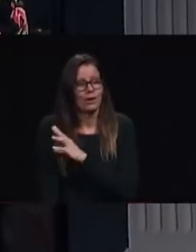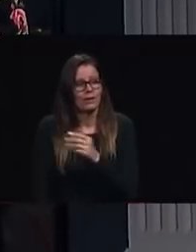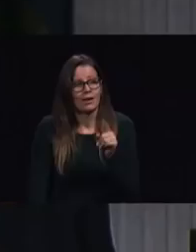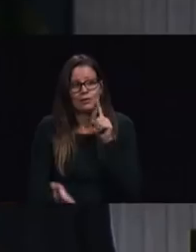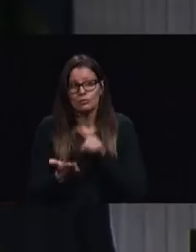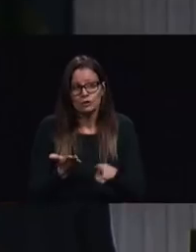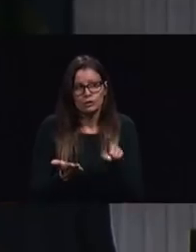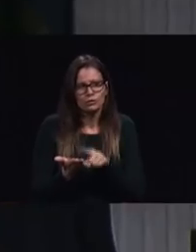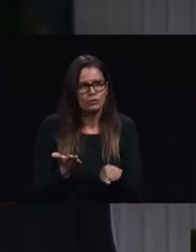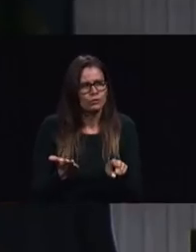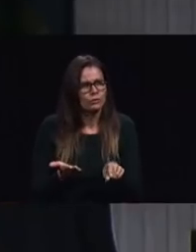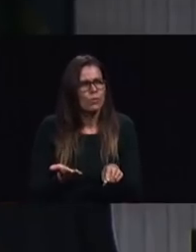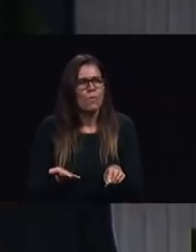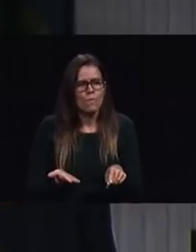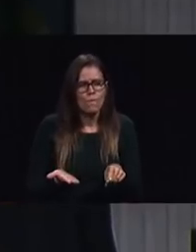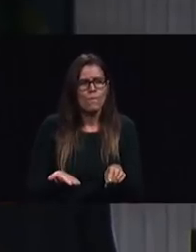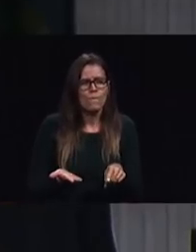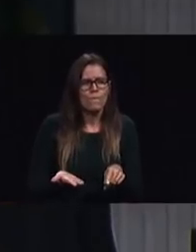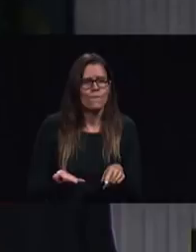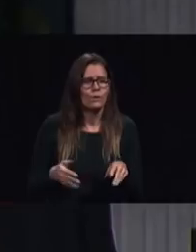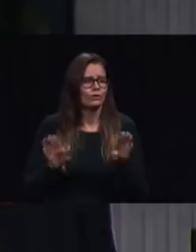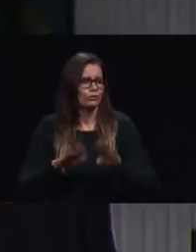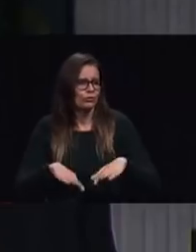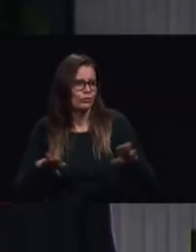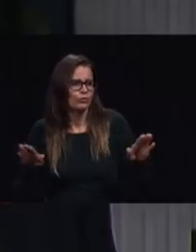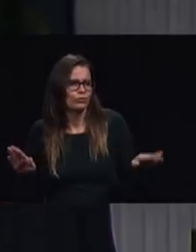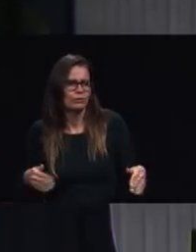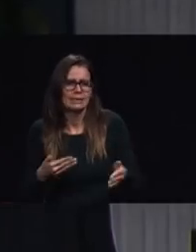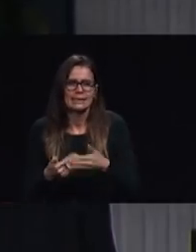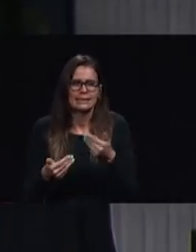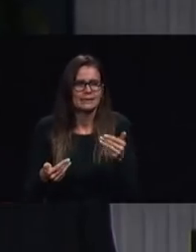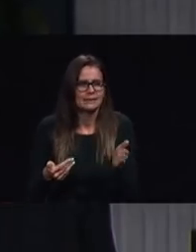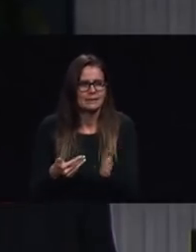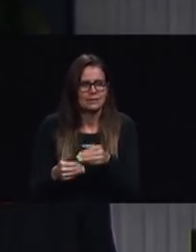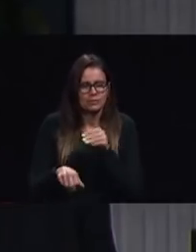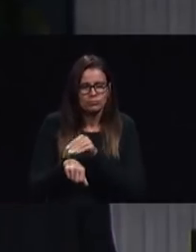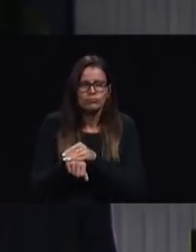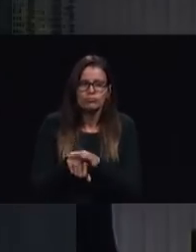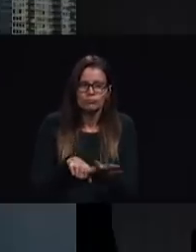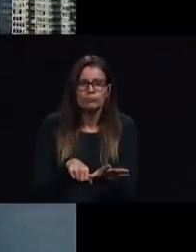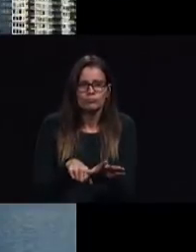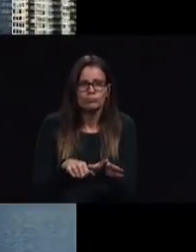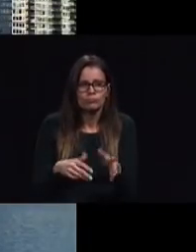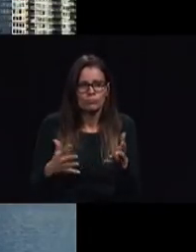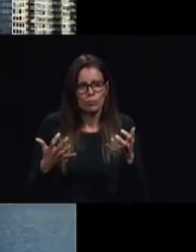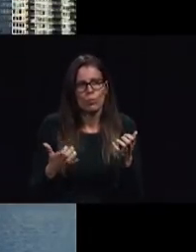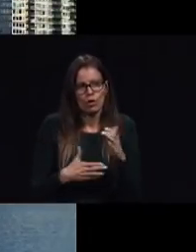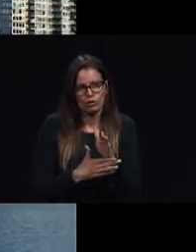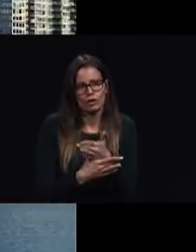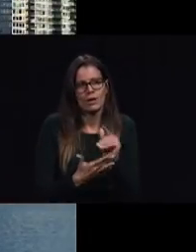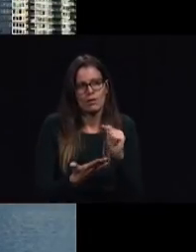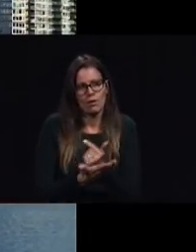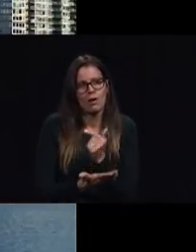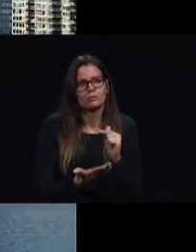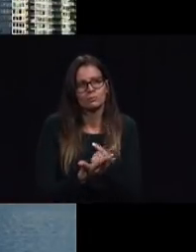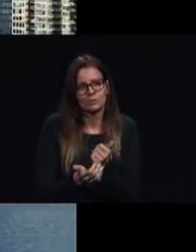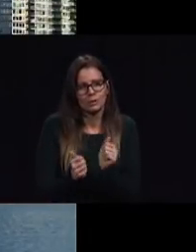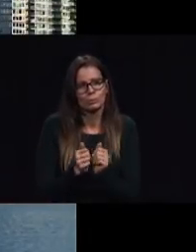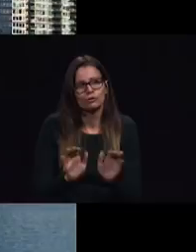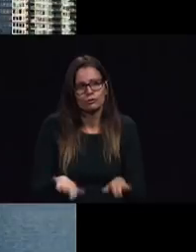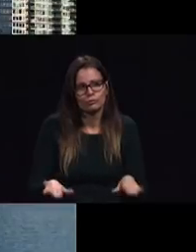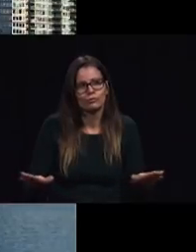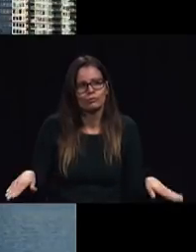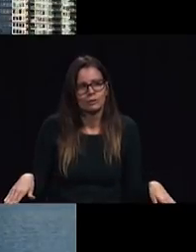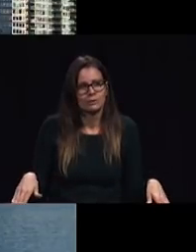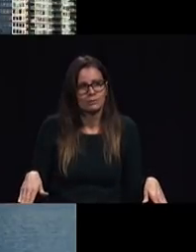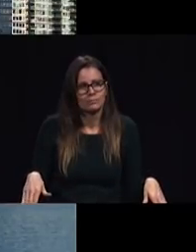susceptible and we want to share the gospel with them how do we reach children in the cities the hundreds and the millions around the